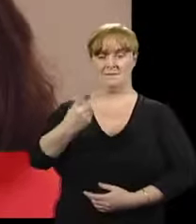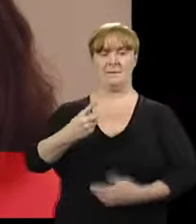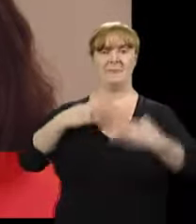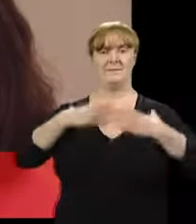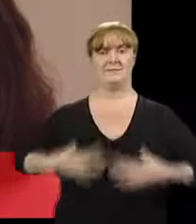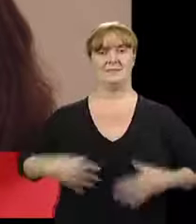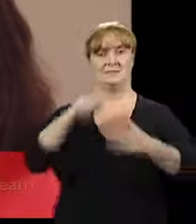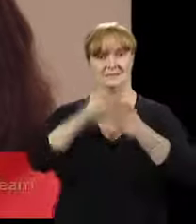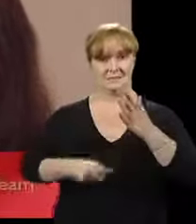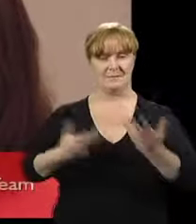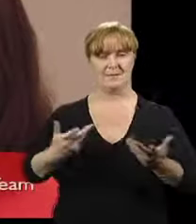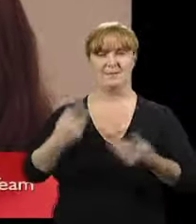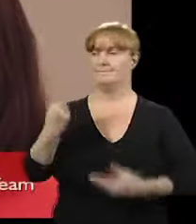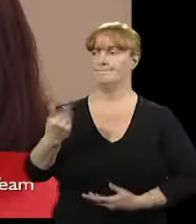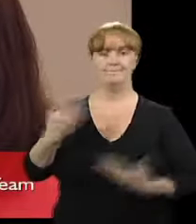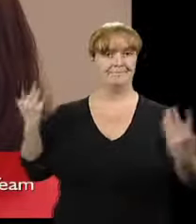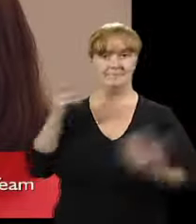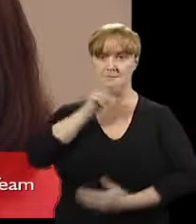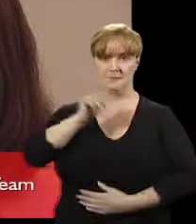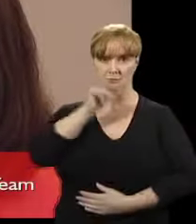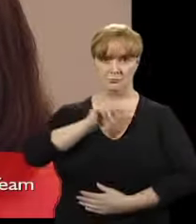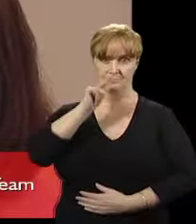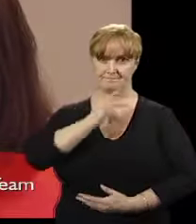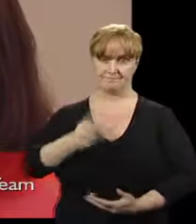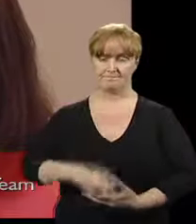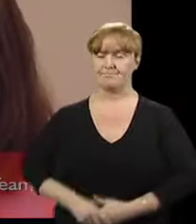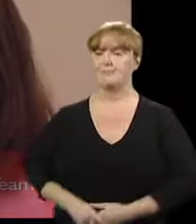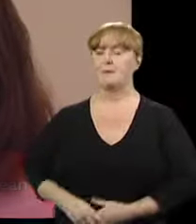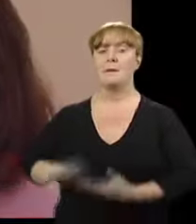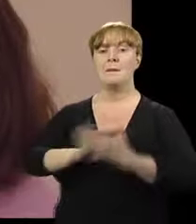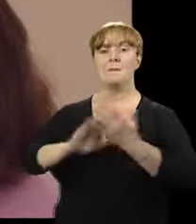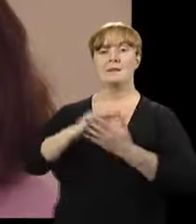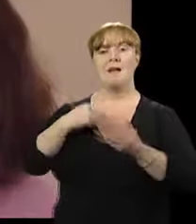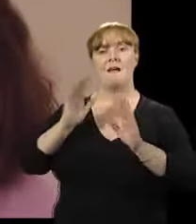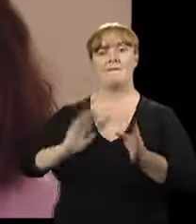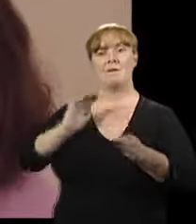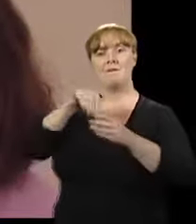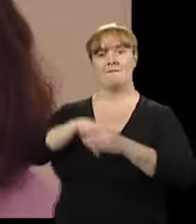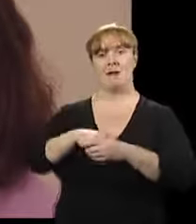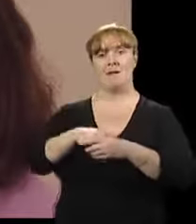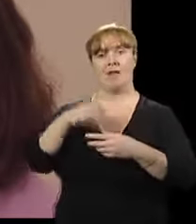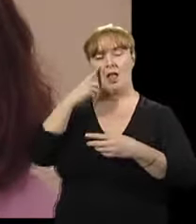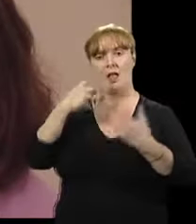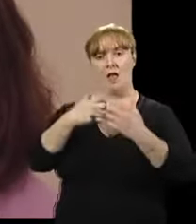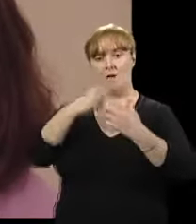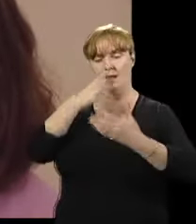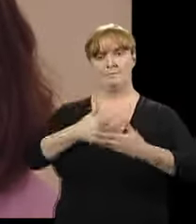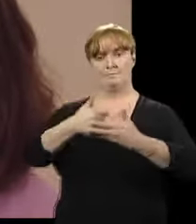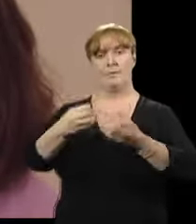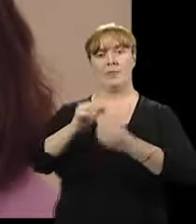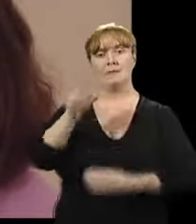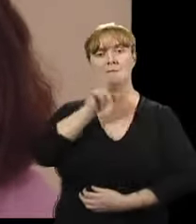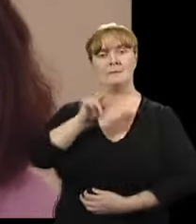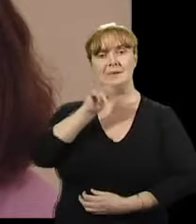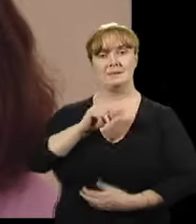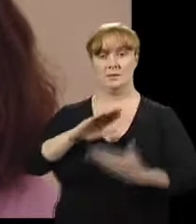disability and she has no speech, so our primary involvement really is looking at the speech output side of things because